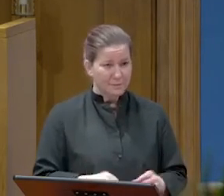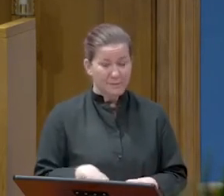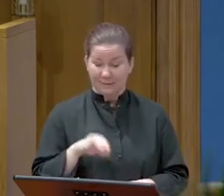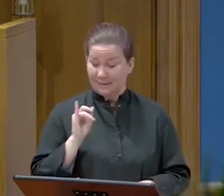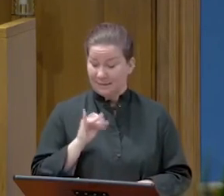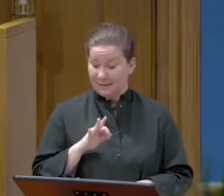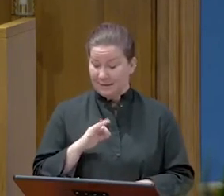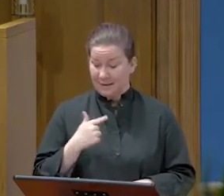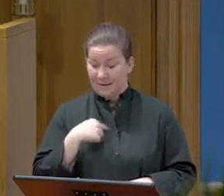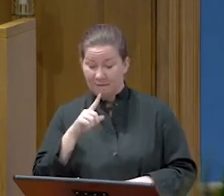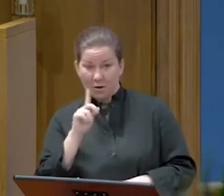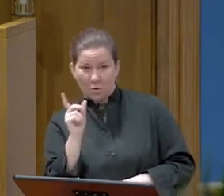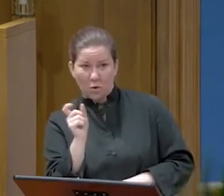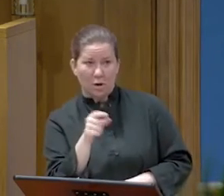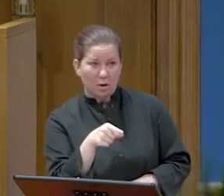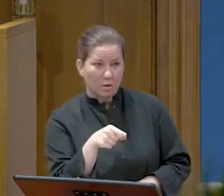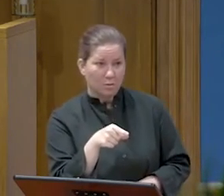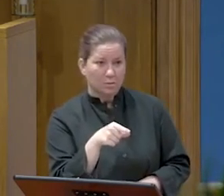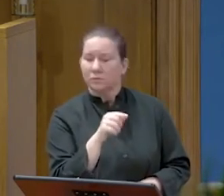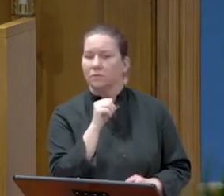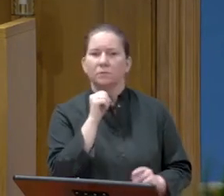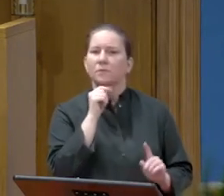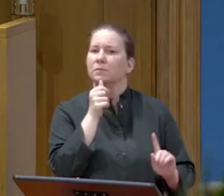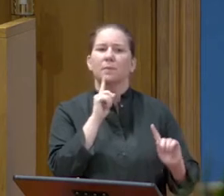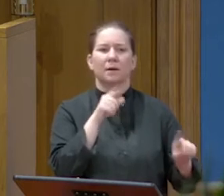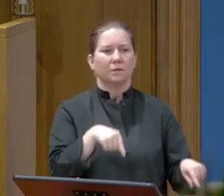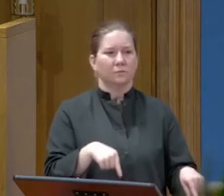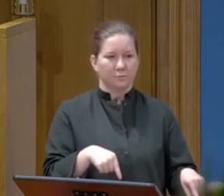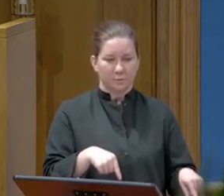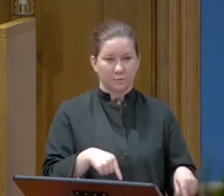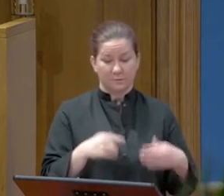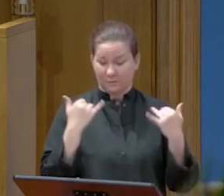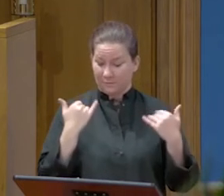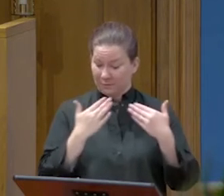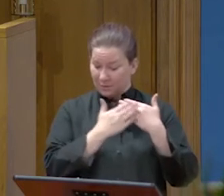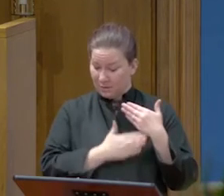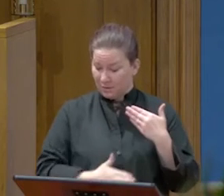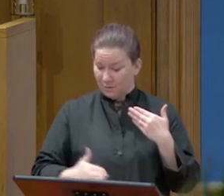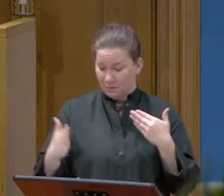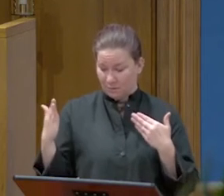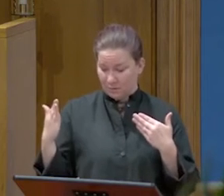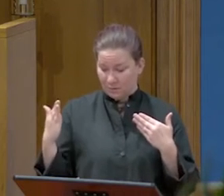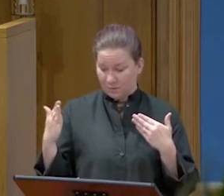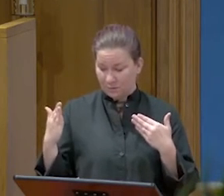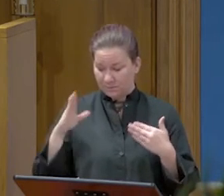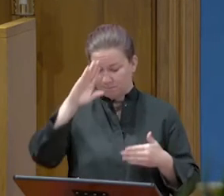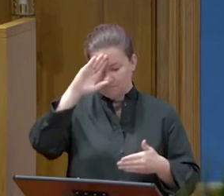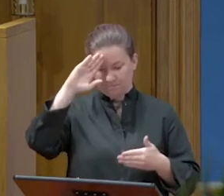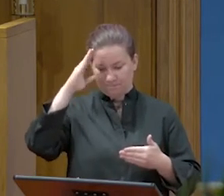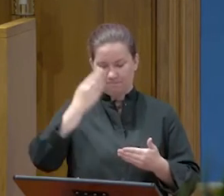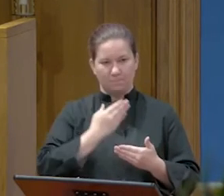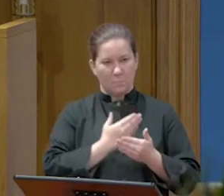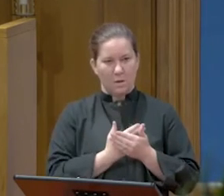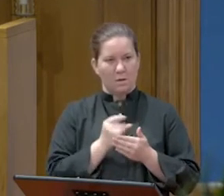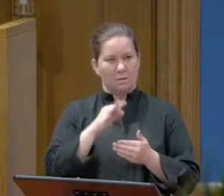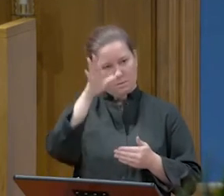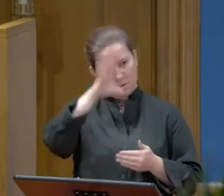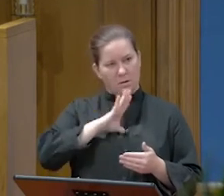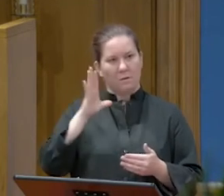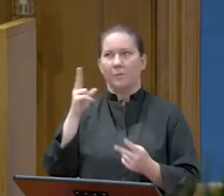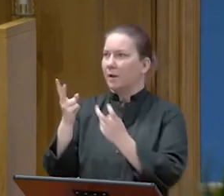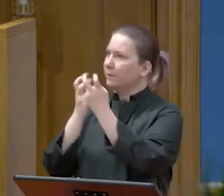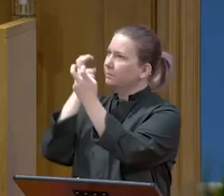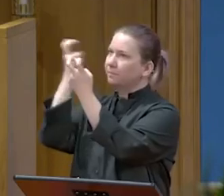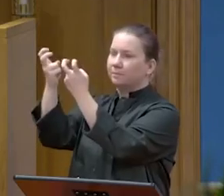if I question you, you will not answer. From now on, the Son of Man will be seated at the right hand of the